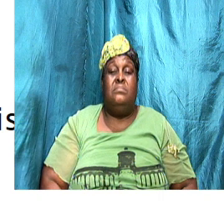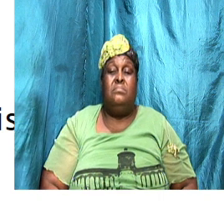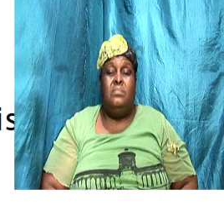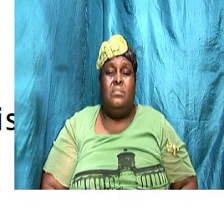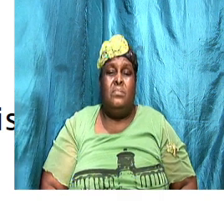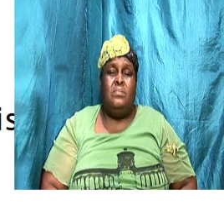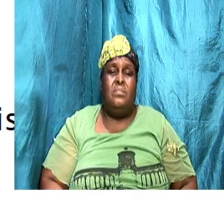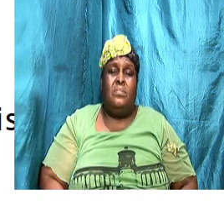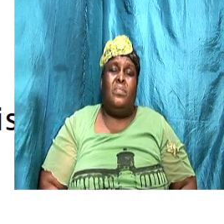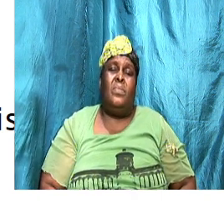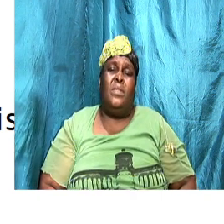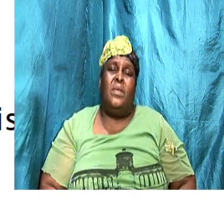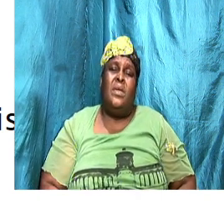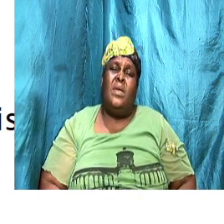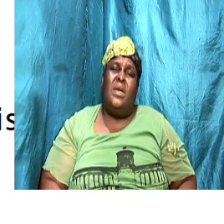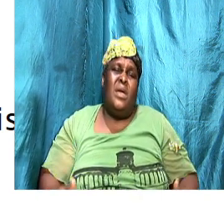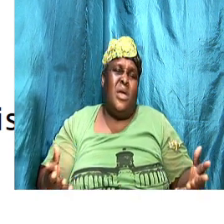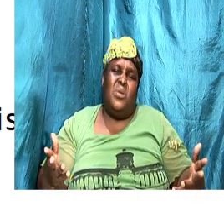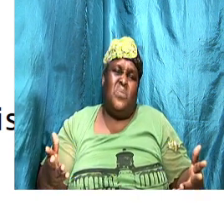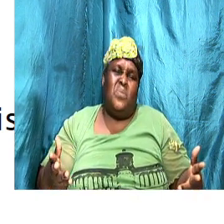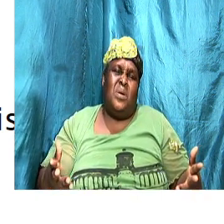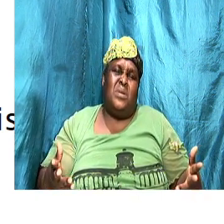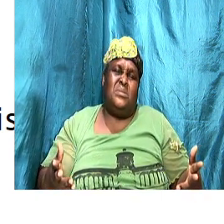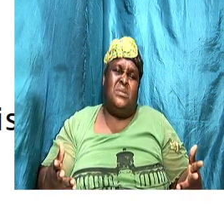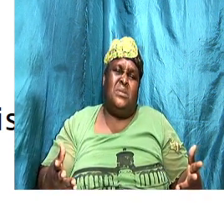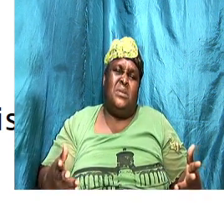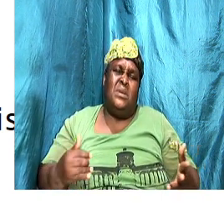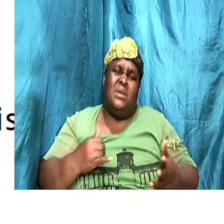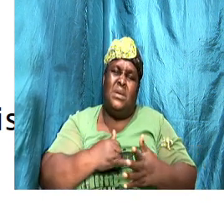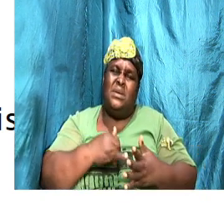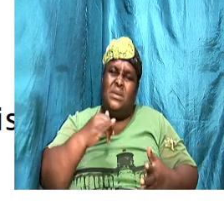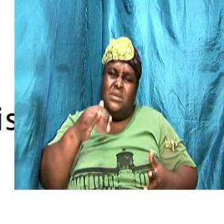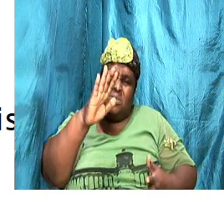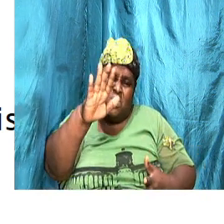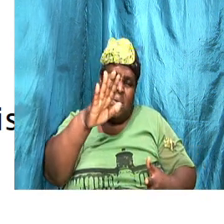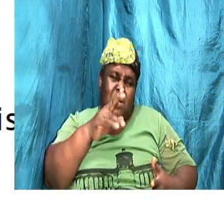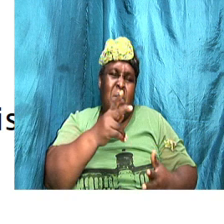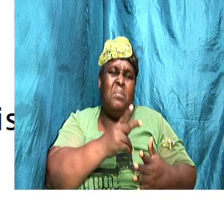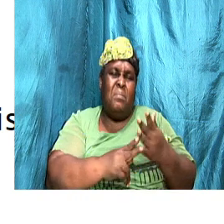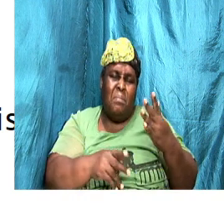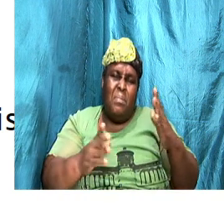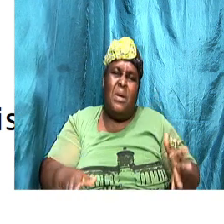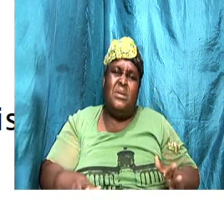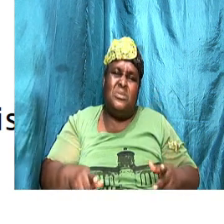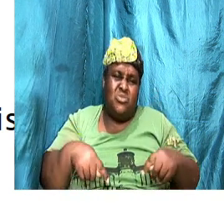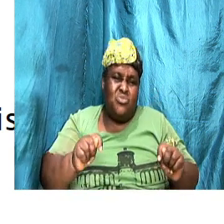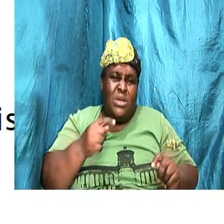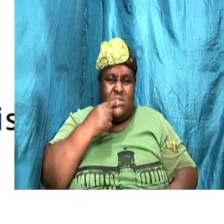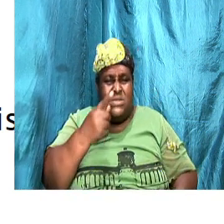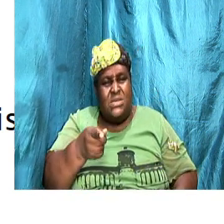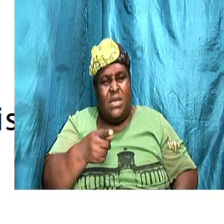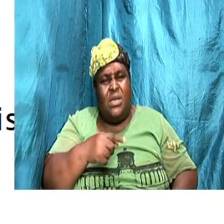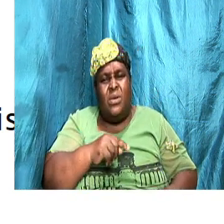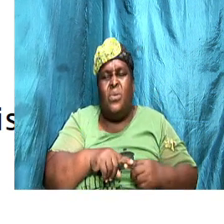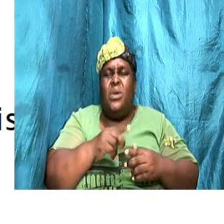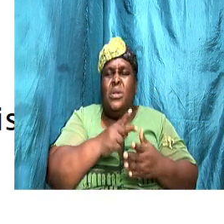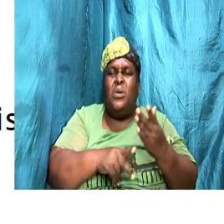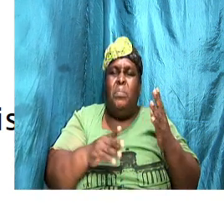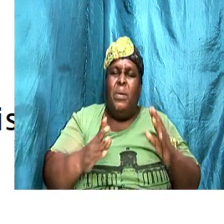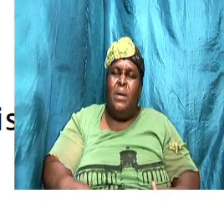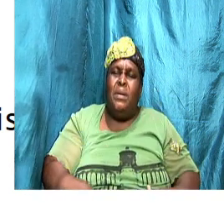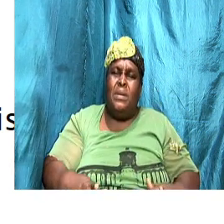and what it is that your partner is trying to say so be mindful of the gap so when your partner express themselves